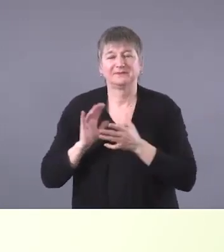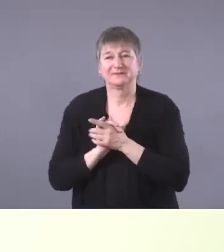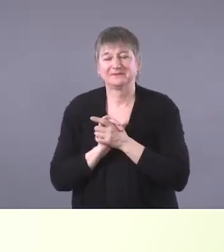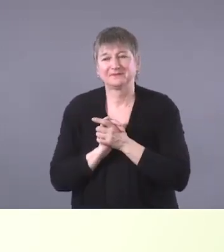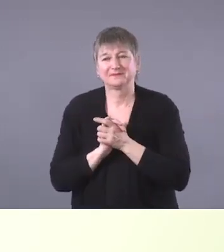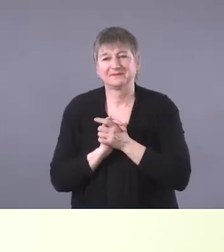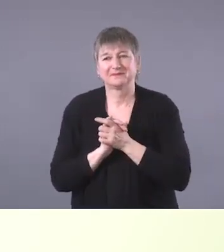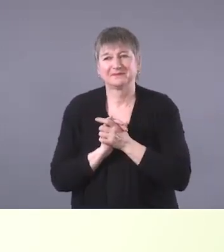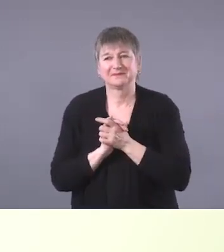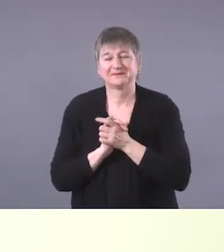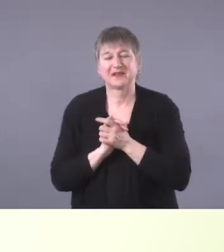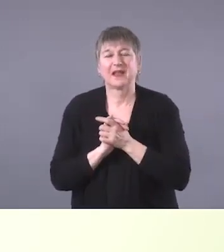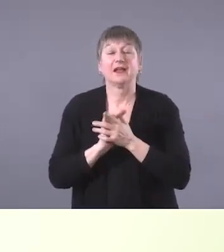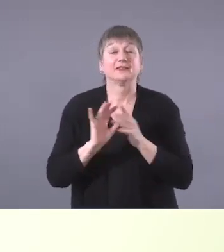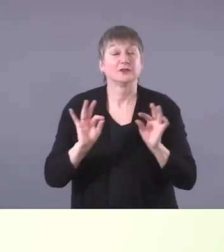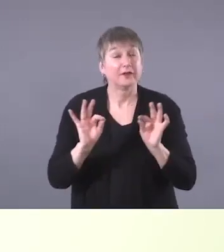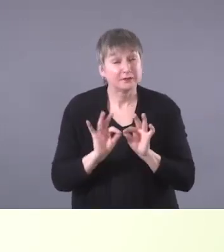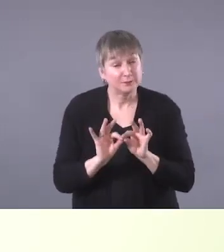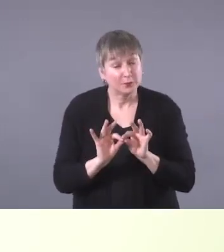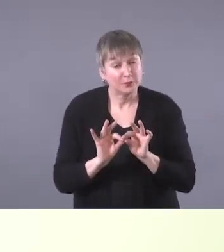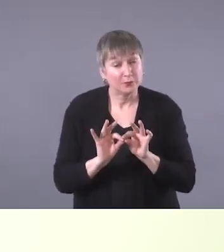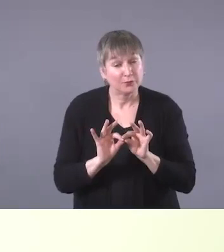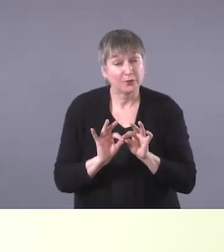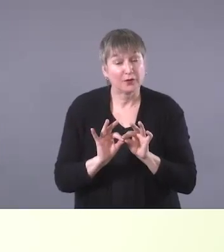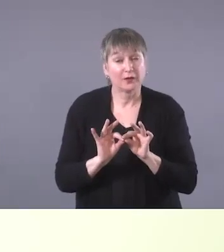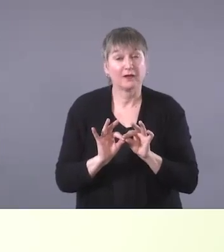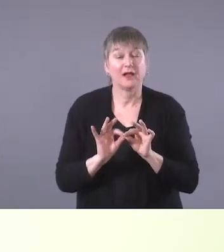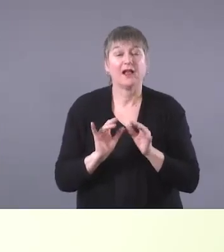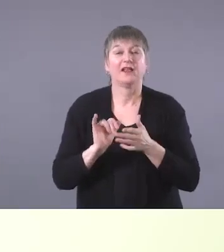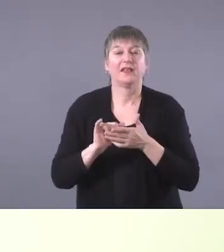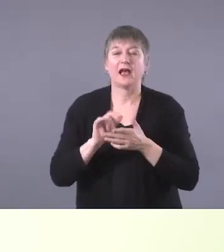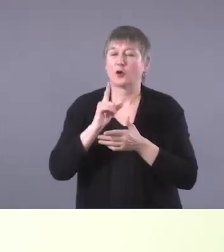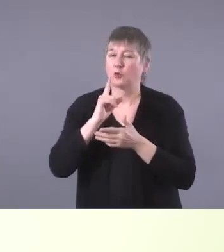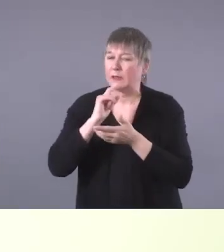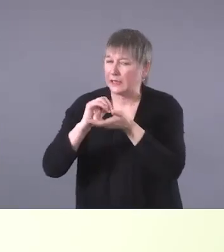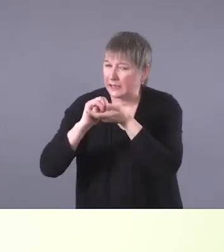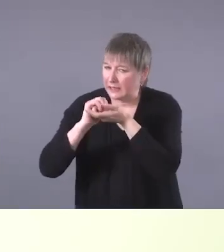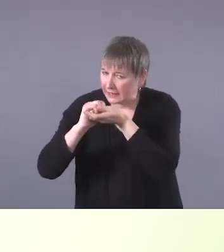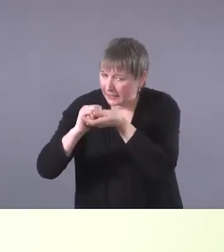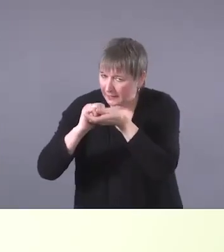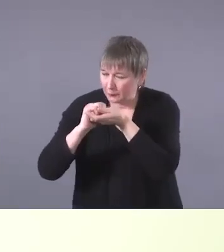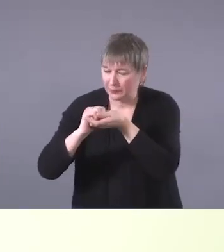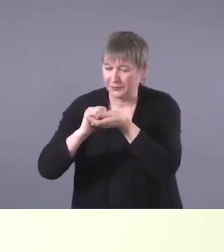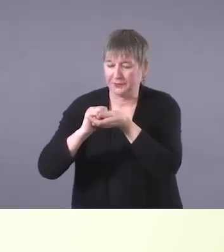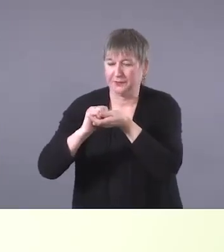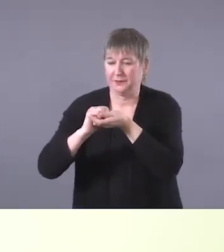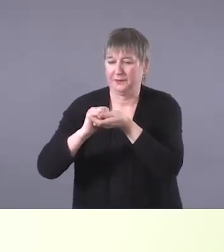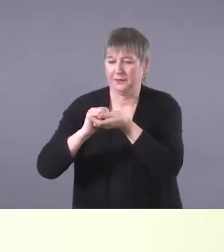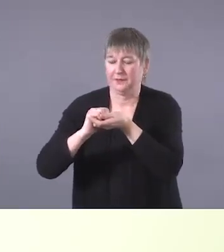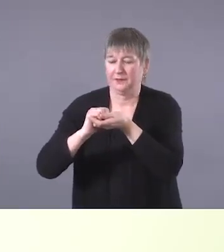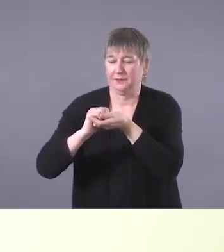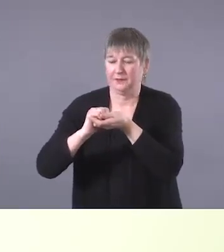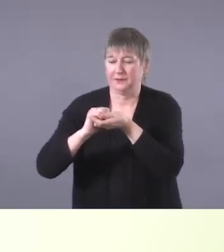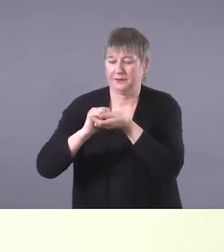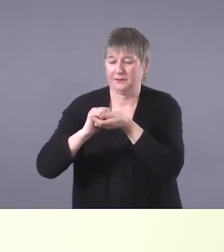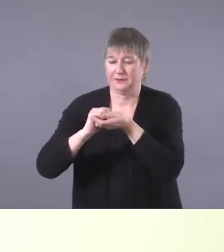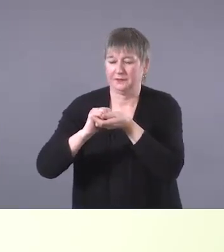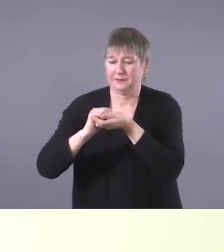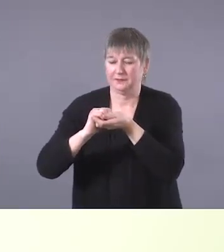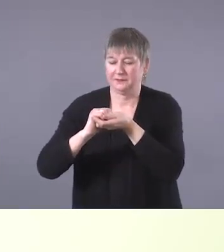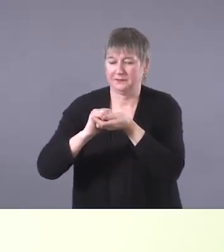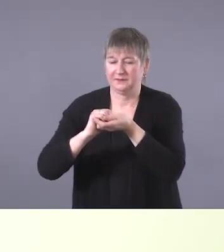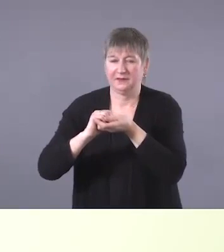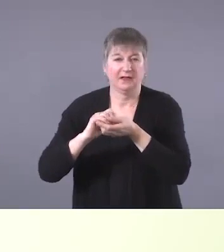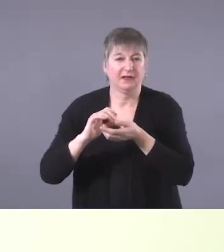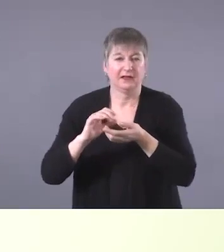so it's very important that there is a collaborative effort, uh, occurs with any